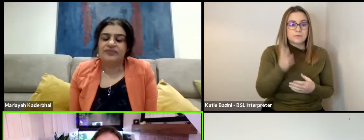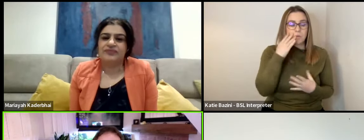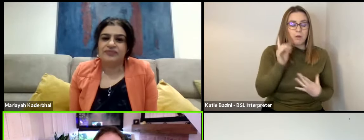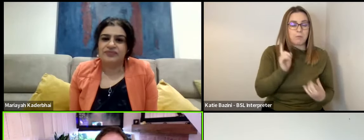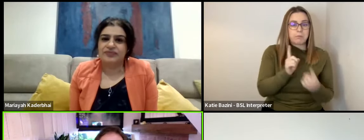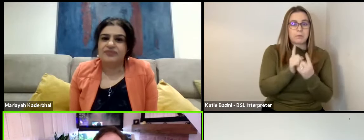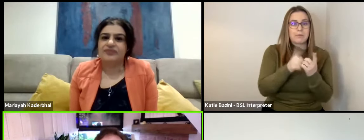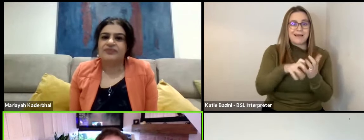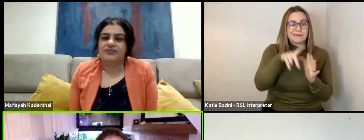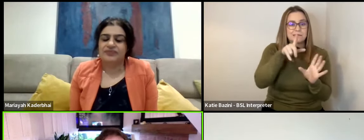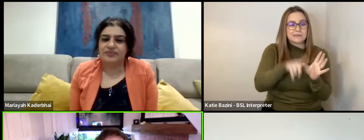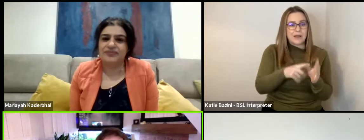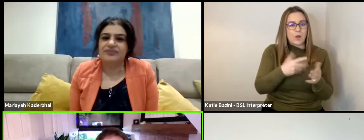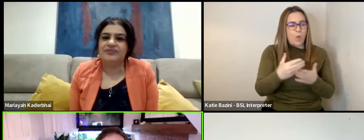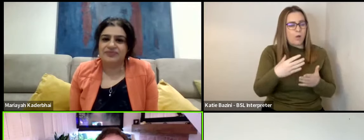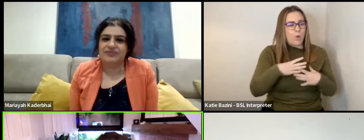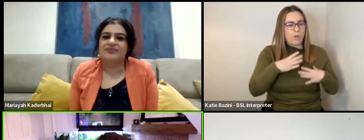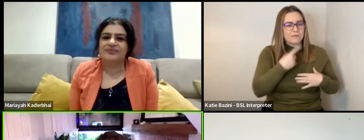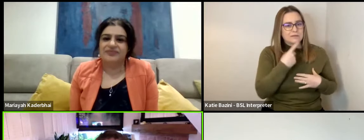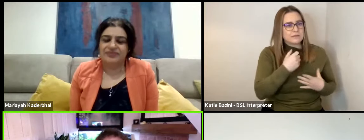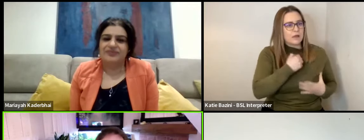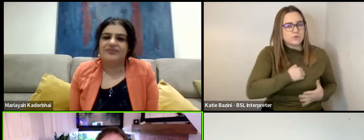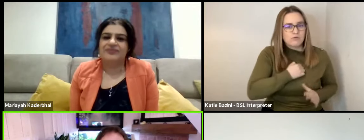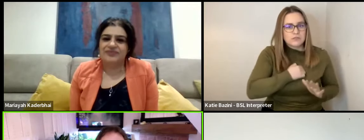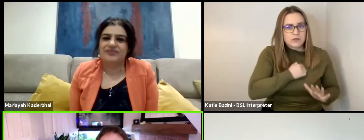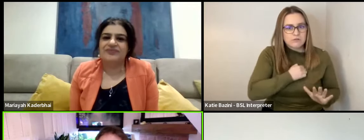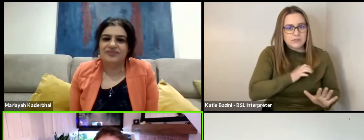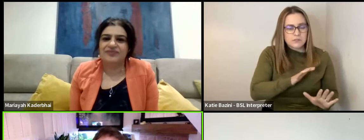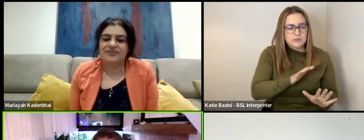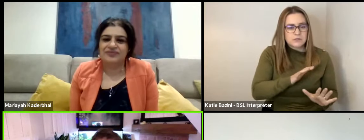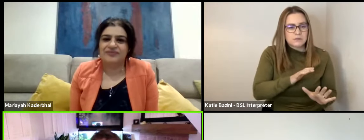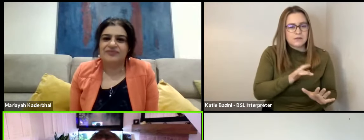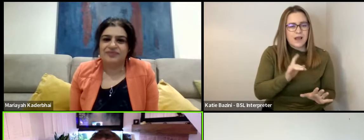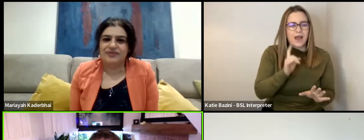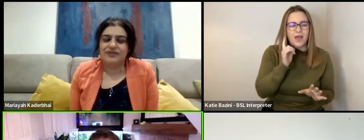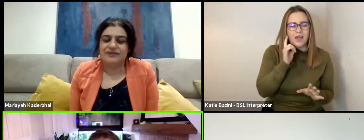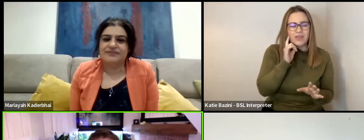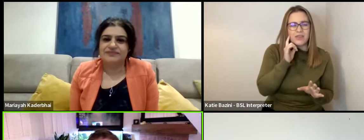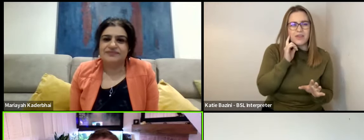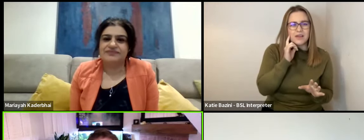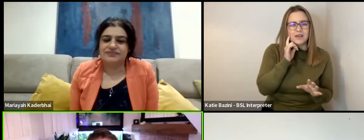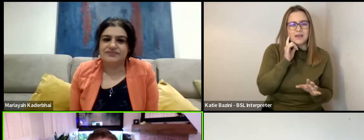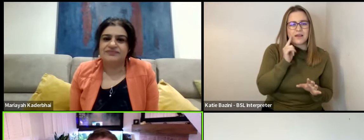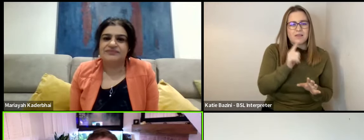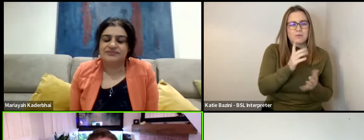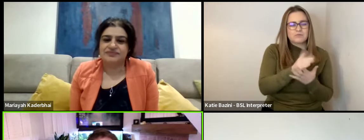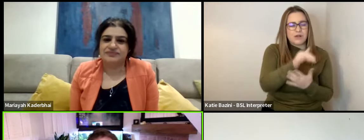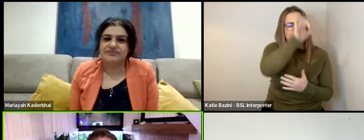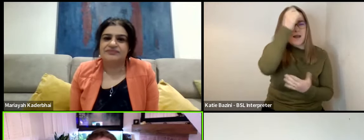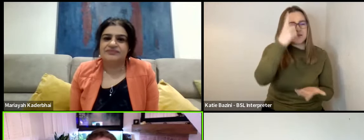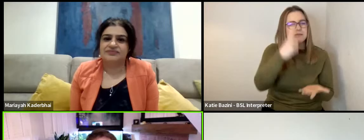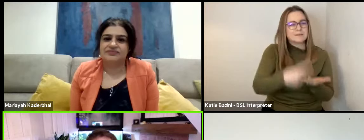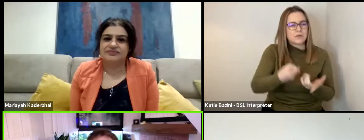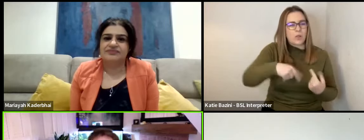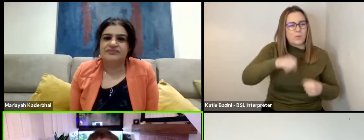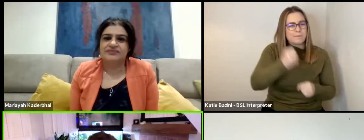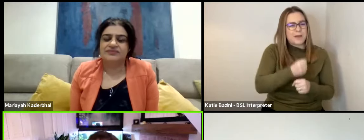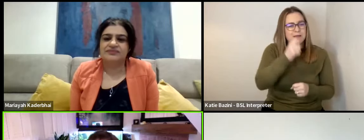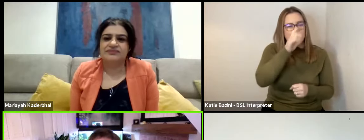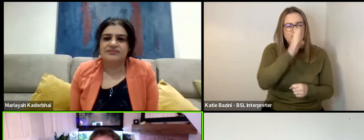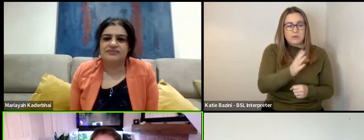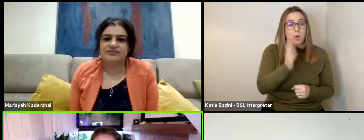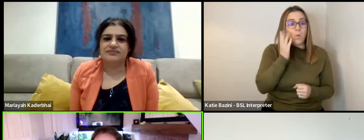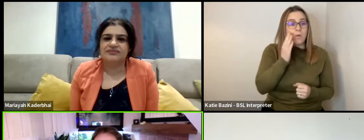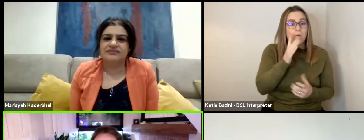Andy, he's already saying sorry. He's already apologizing, which I think was very, you know, that was a really clever decision that we made straight away. As